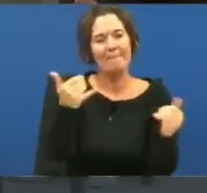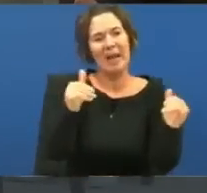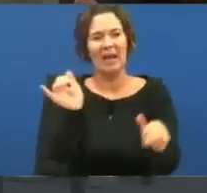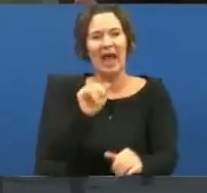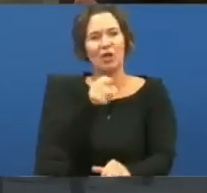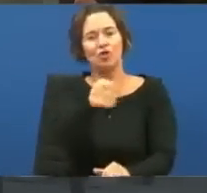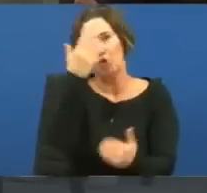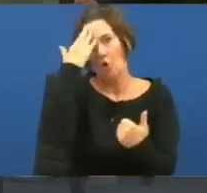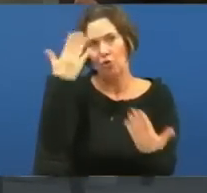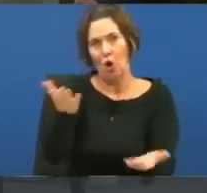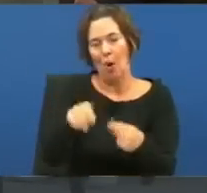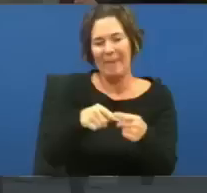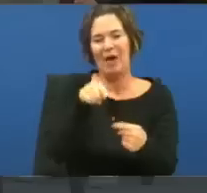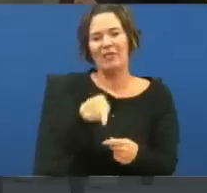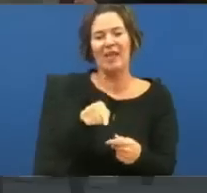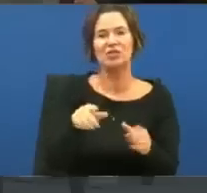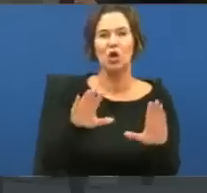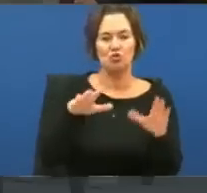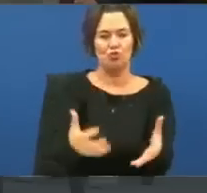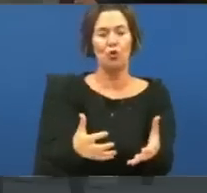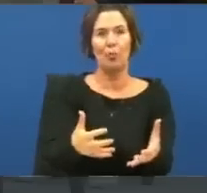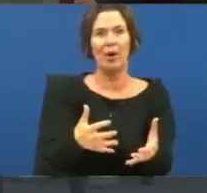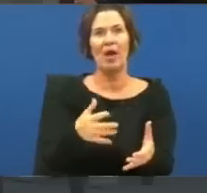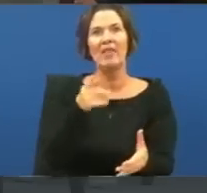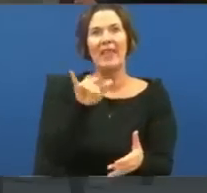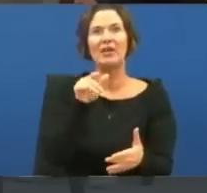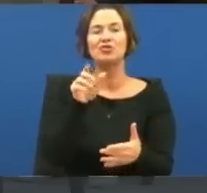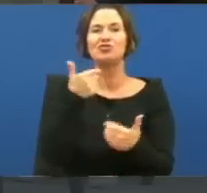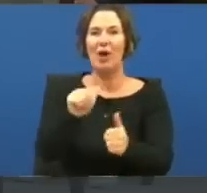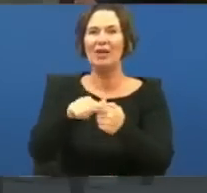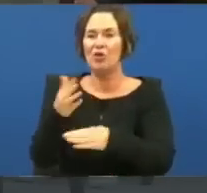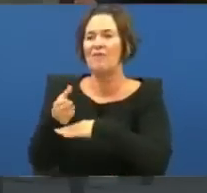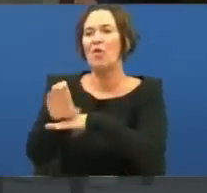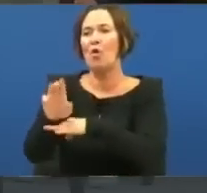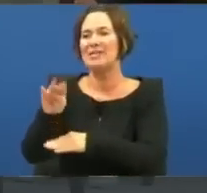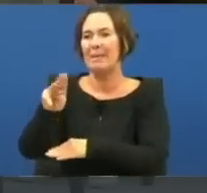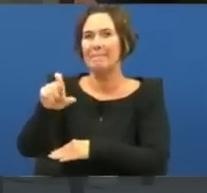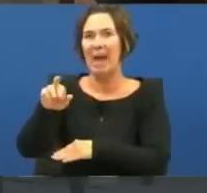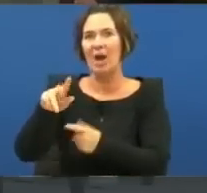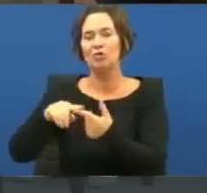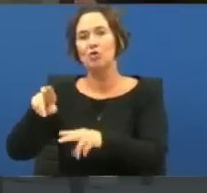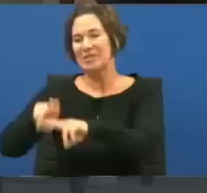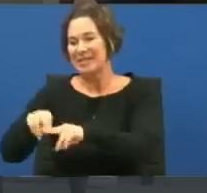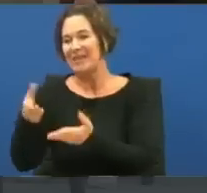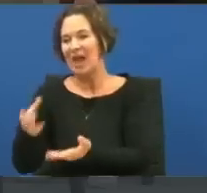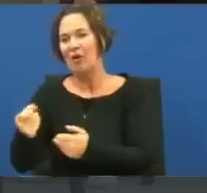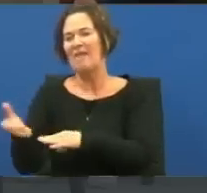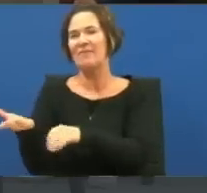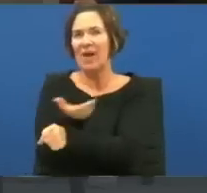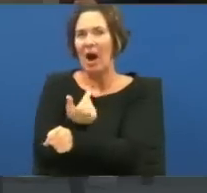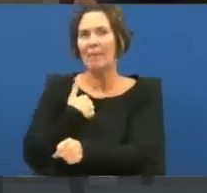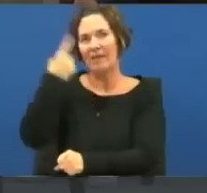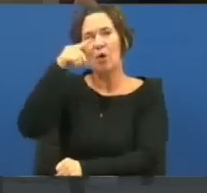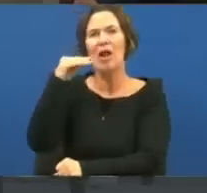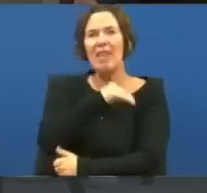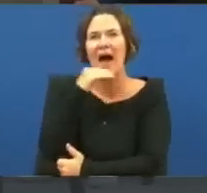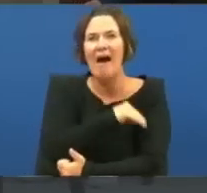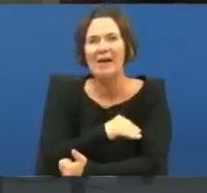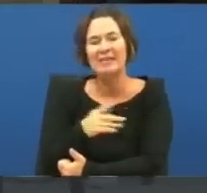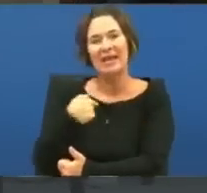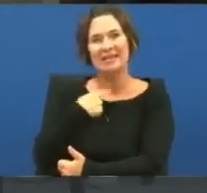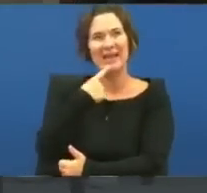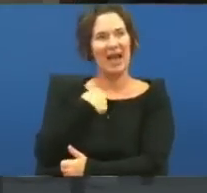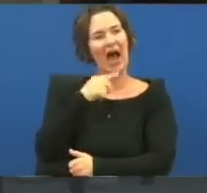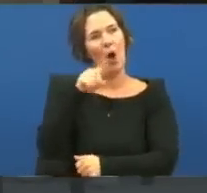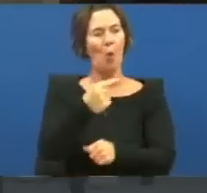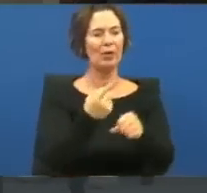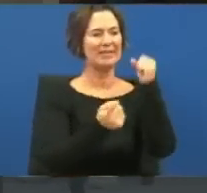you don't know about this group of bodies that tried to force the mayor to sit there and fire me for lies. And say I only discipline